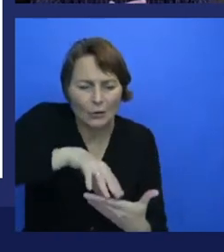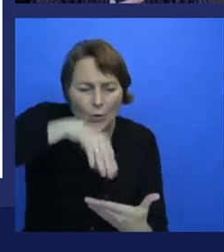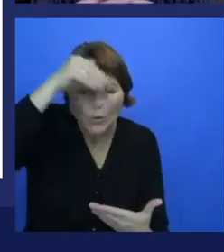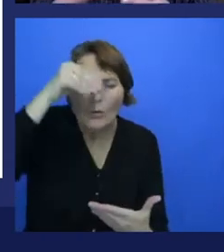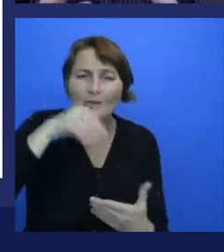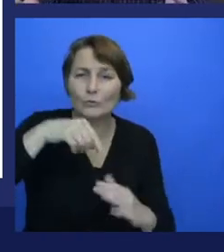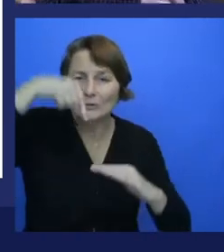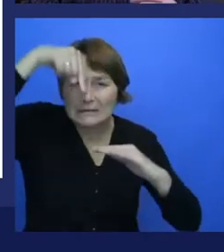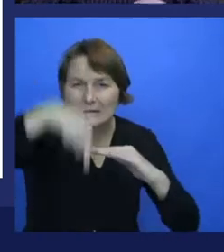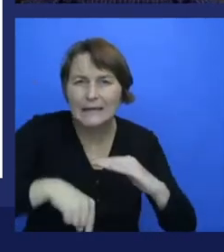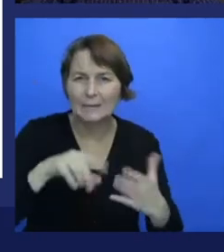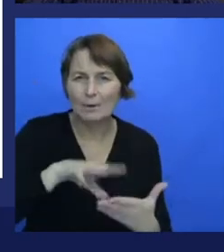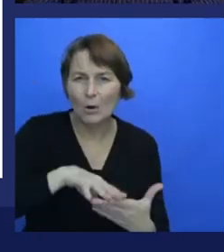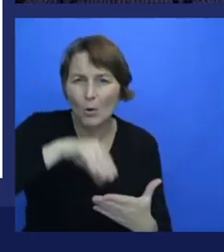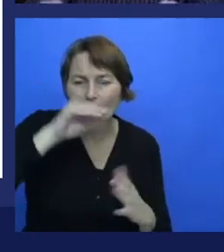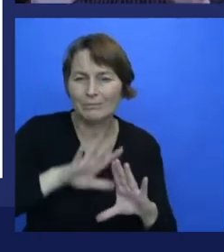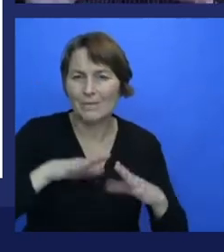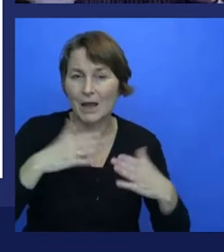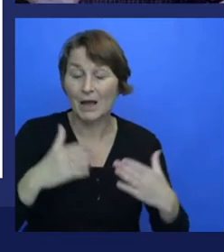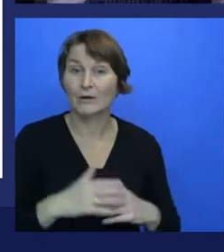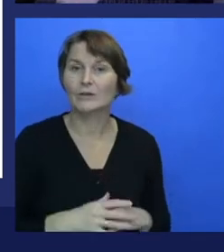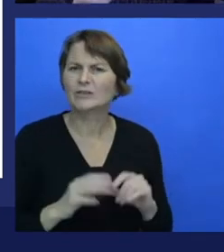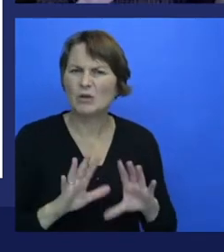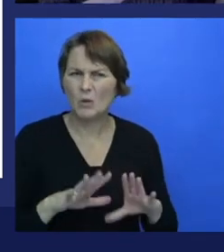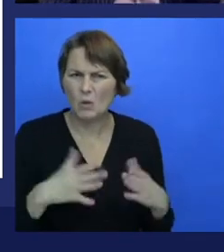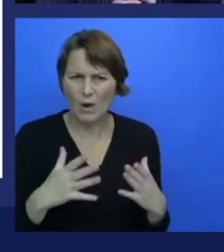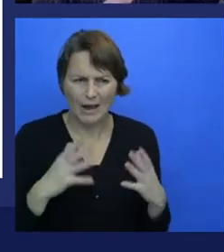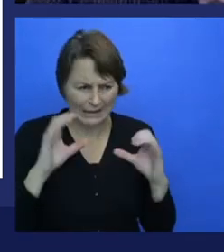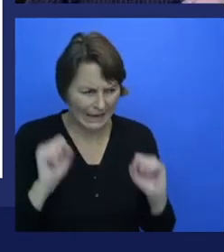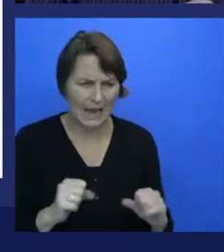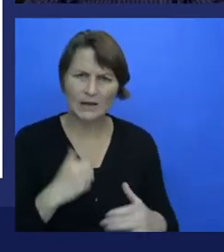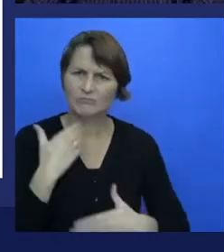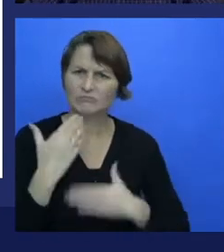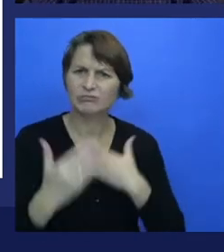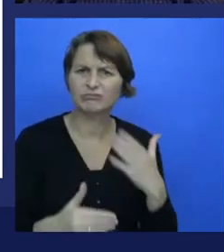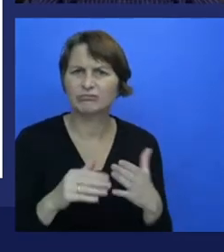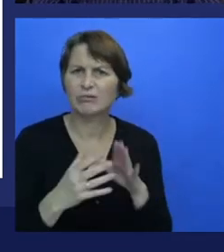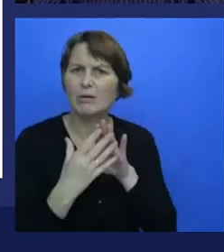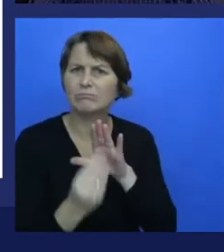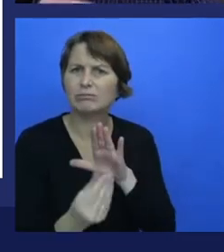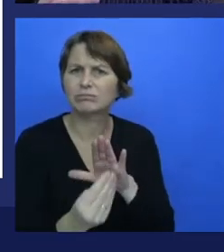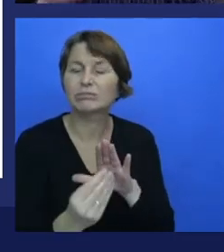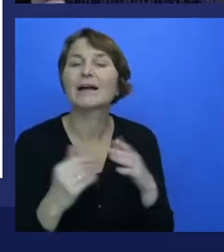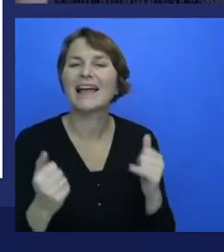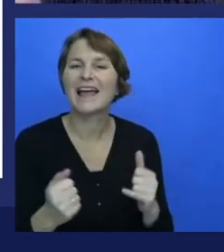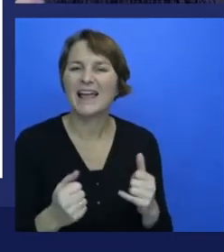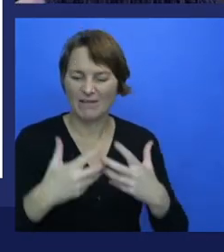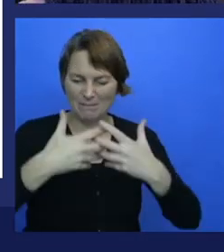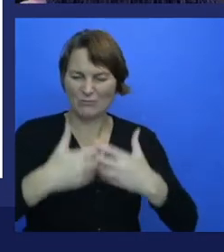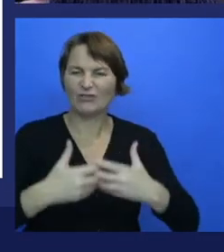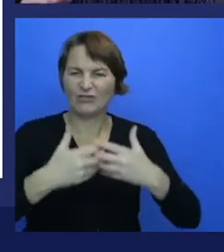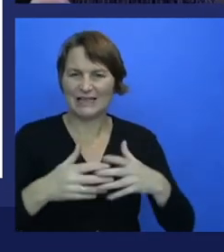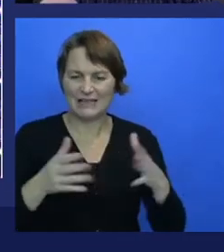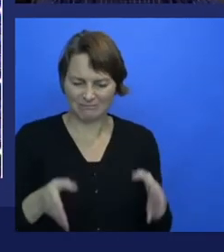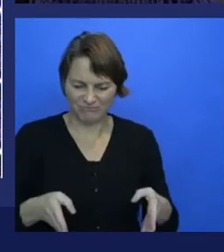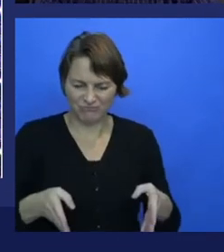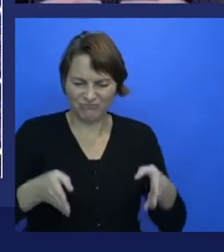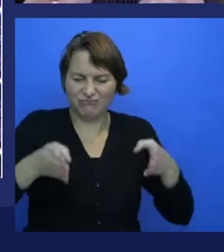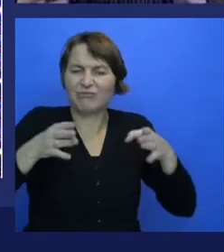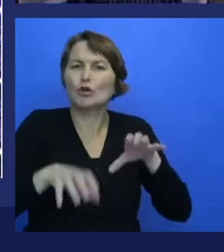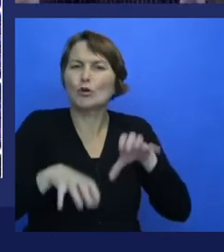And it's the hardware that's made the difference here, but not just the hardware, how we utilize it. The importance of the cloud in